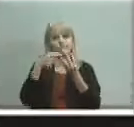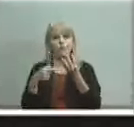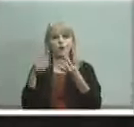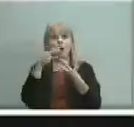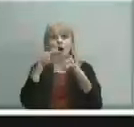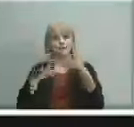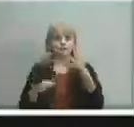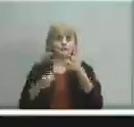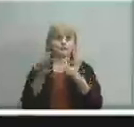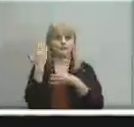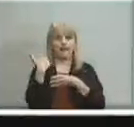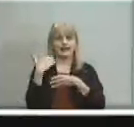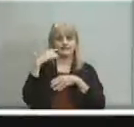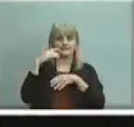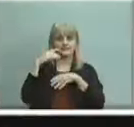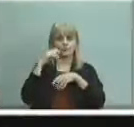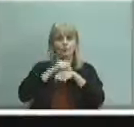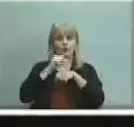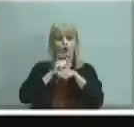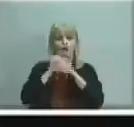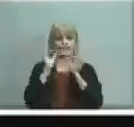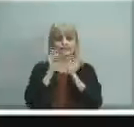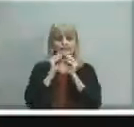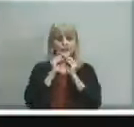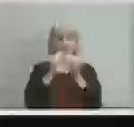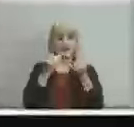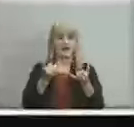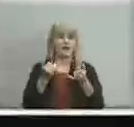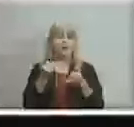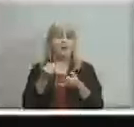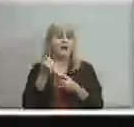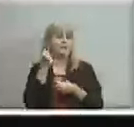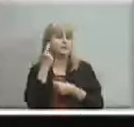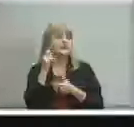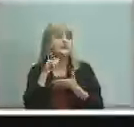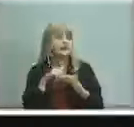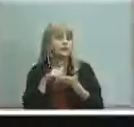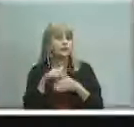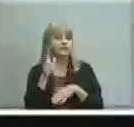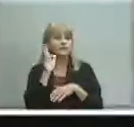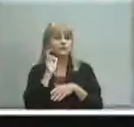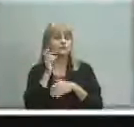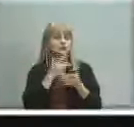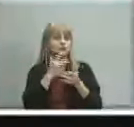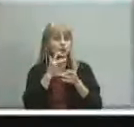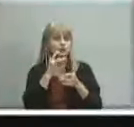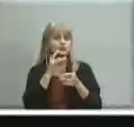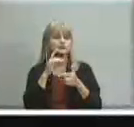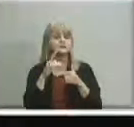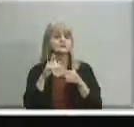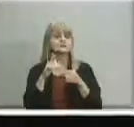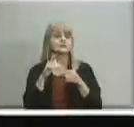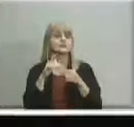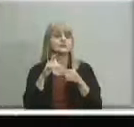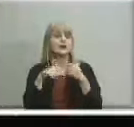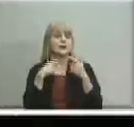session now i understand that we have heard some concerns around that diversity of